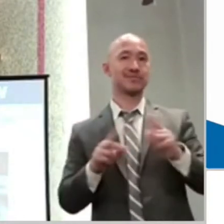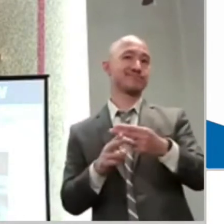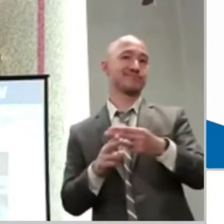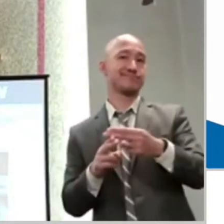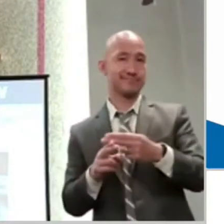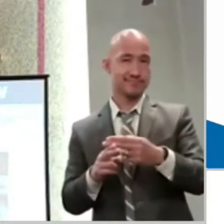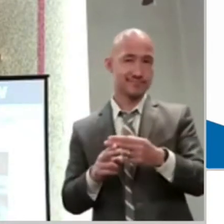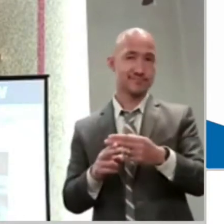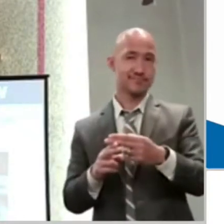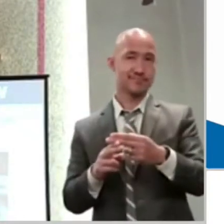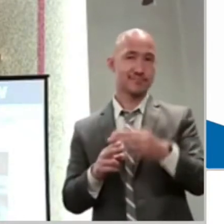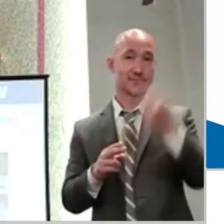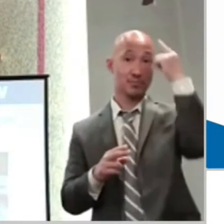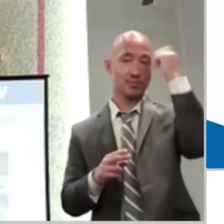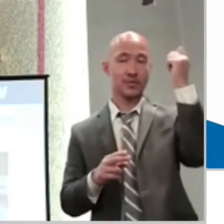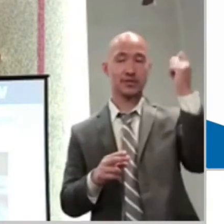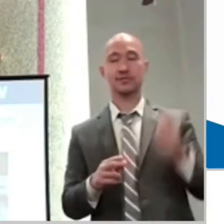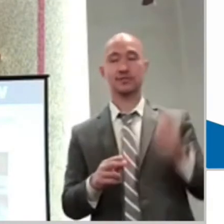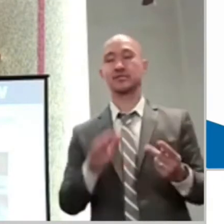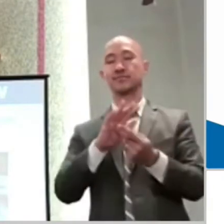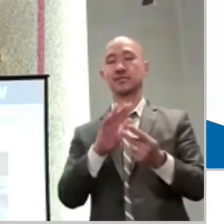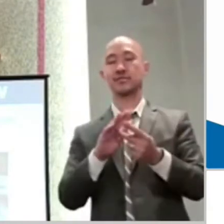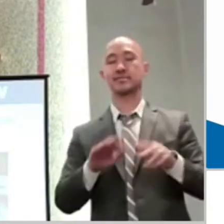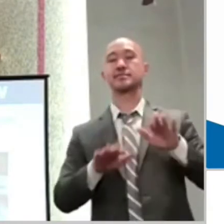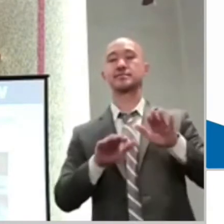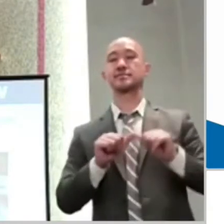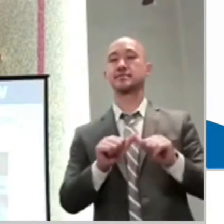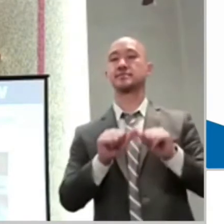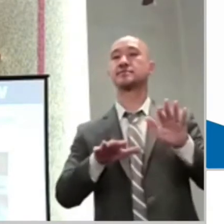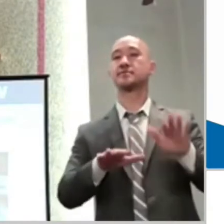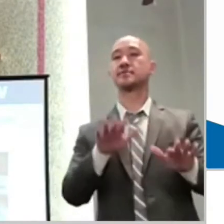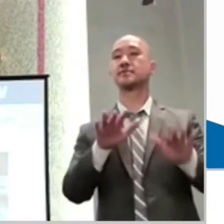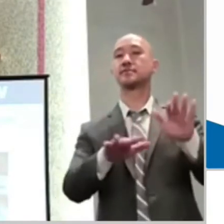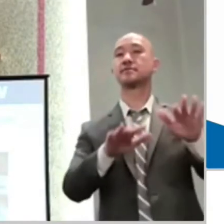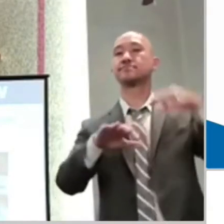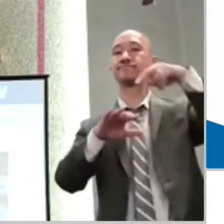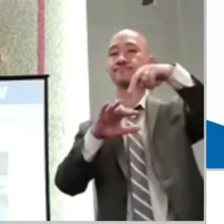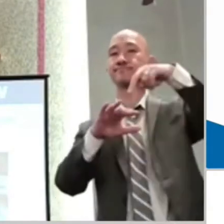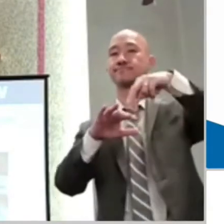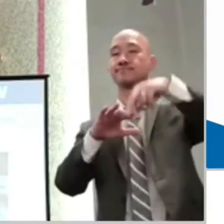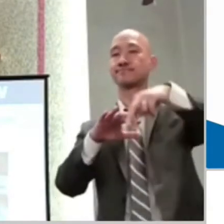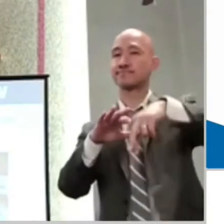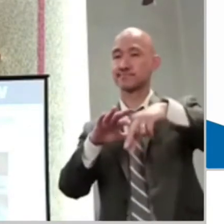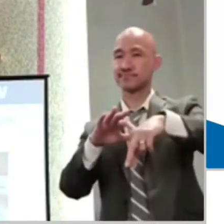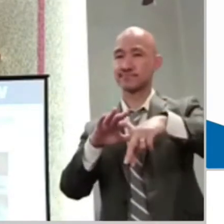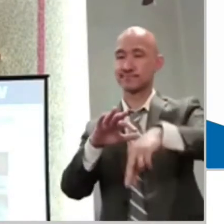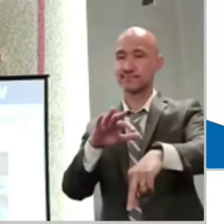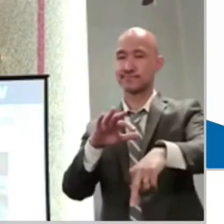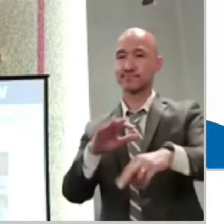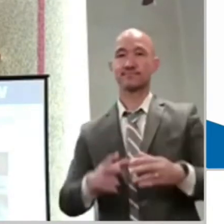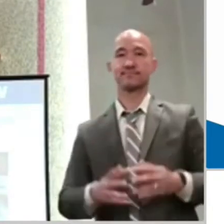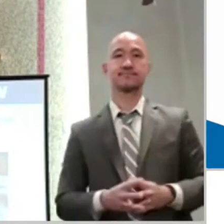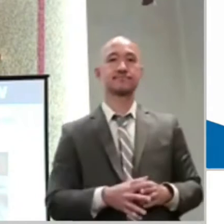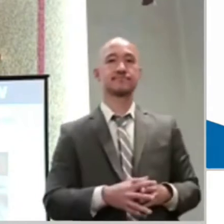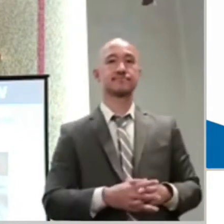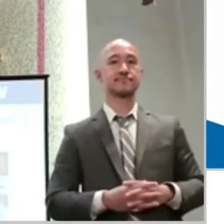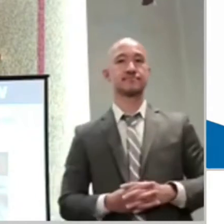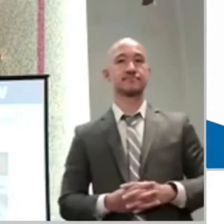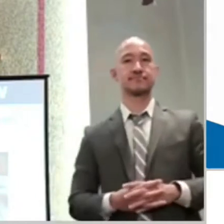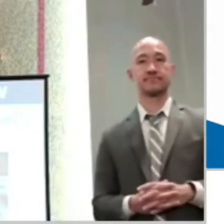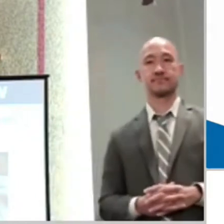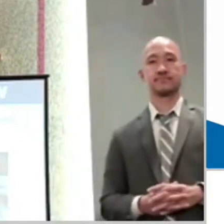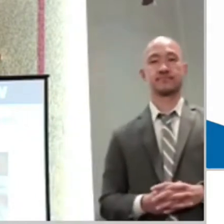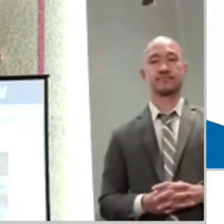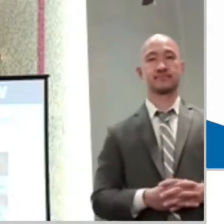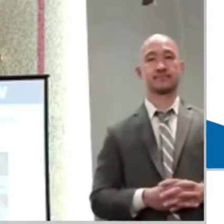And we need to make sure we grow in our relationship with the Father. Peter, James, and John had witnessed something that the other